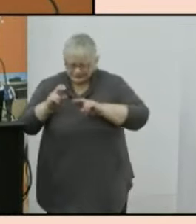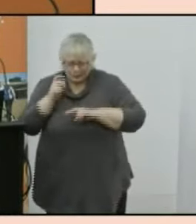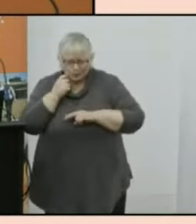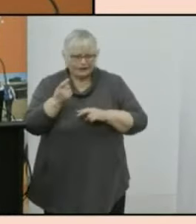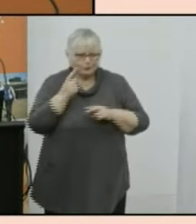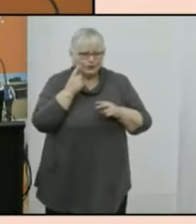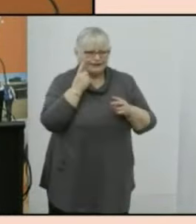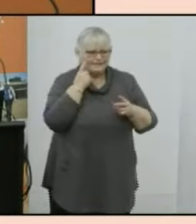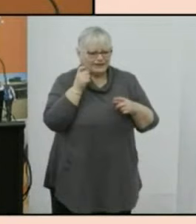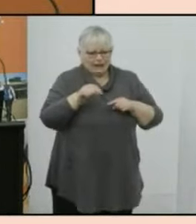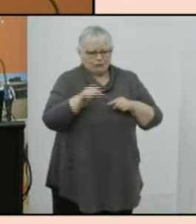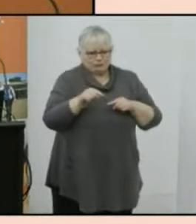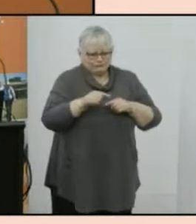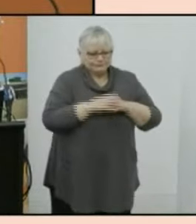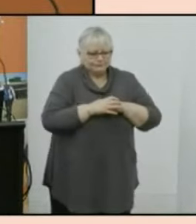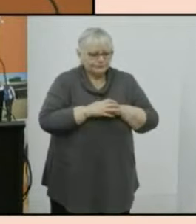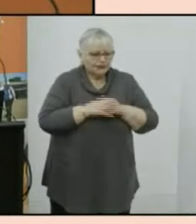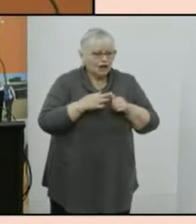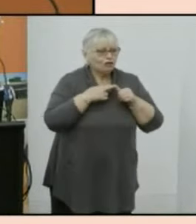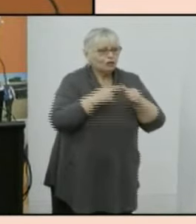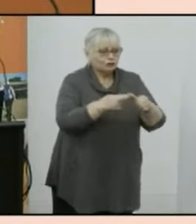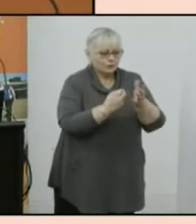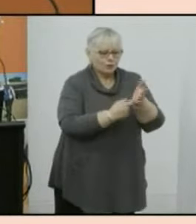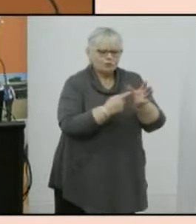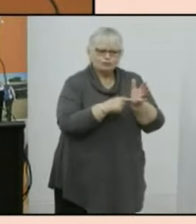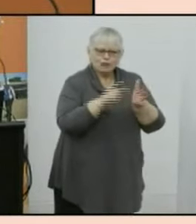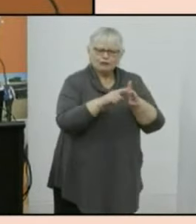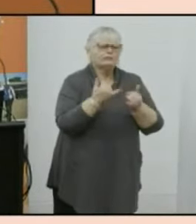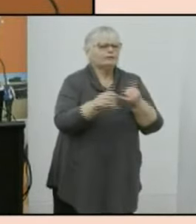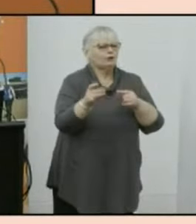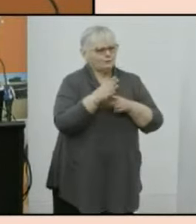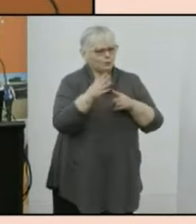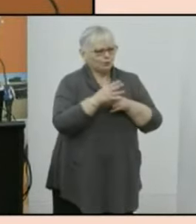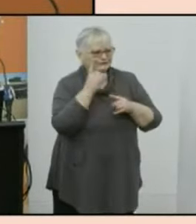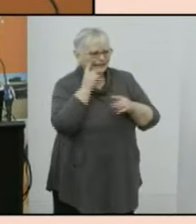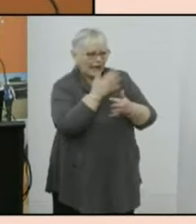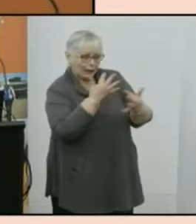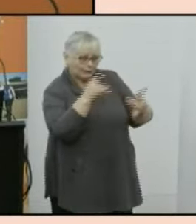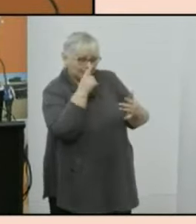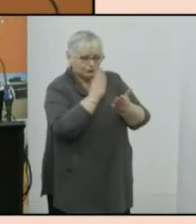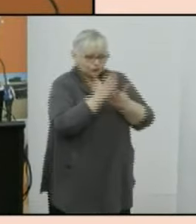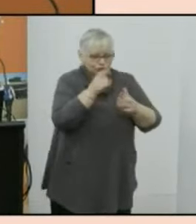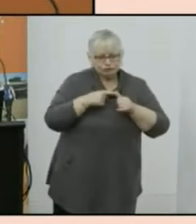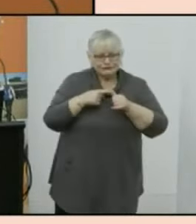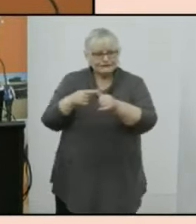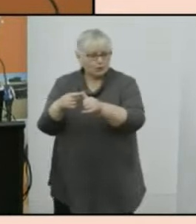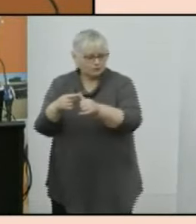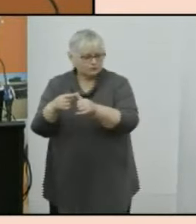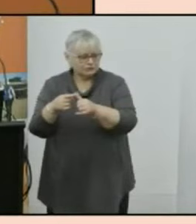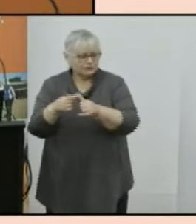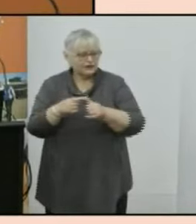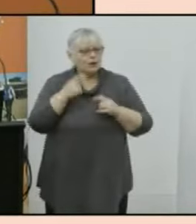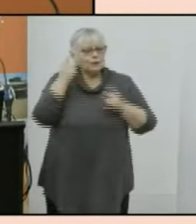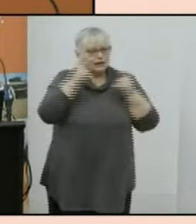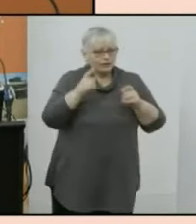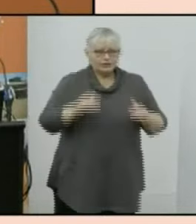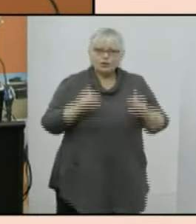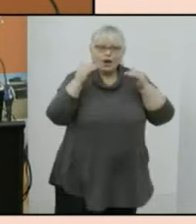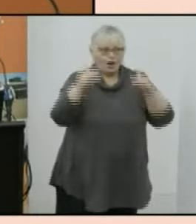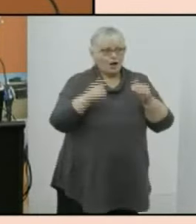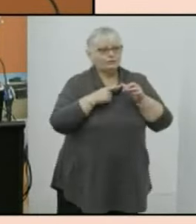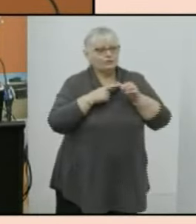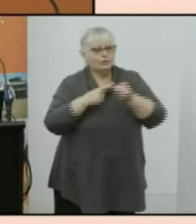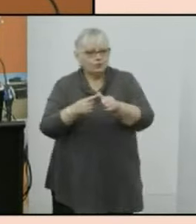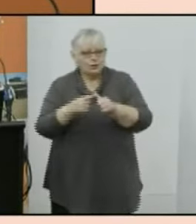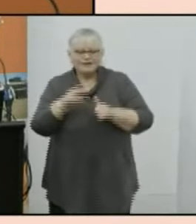the response rate is a very important contributor to data quality the panel considers that the high response